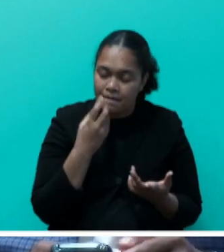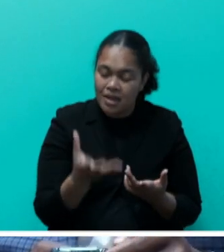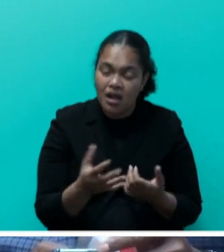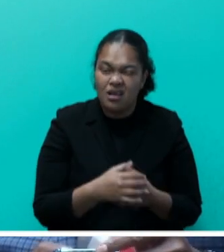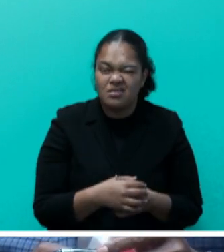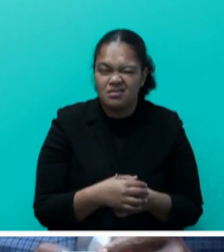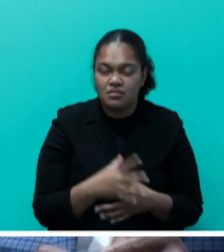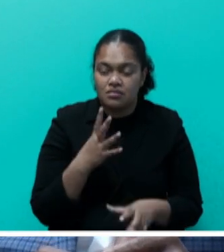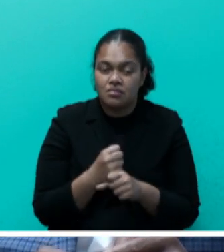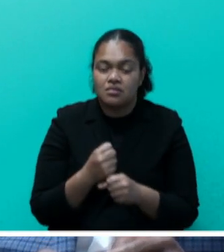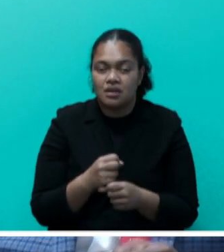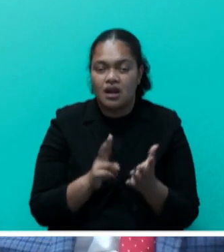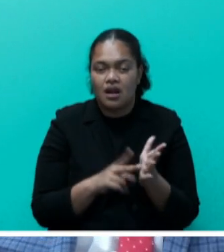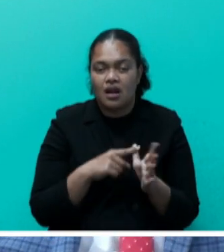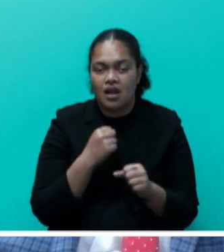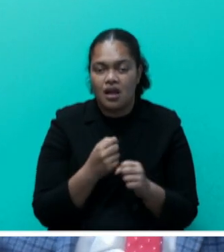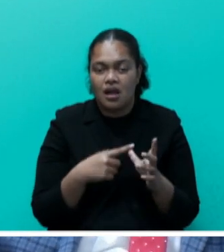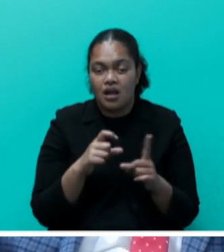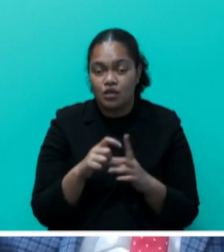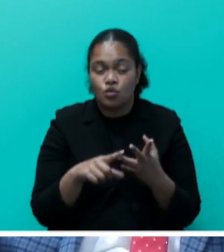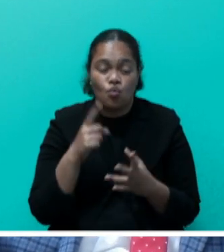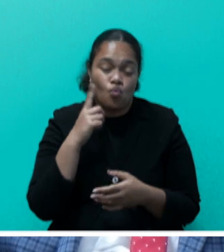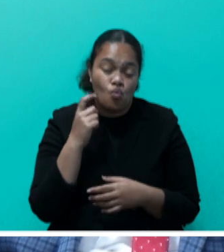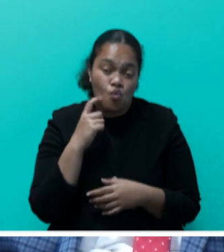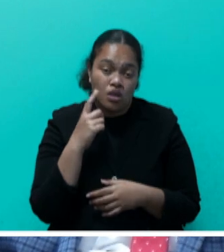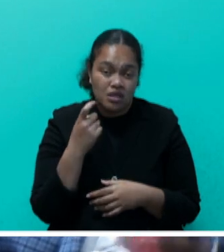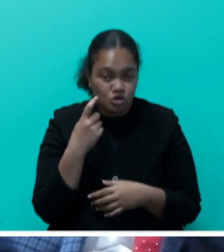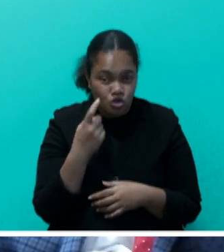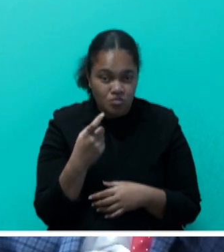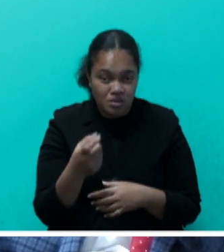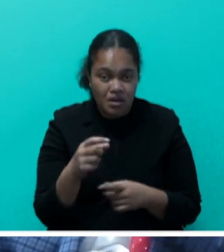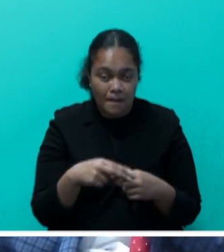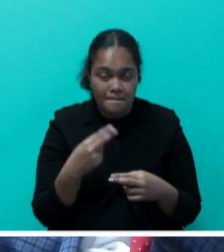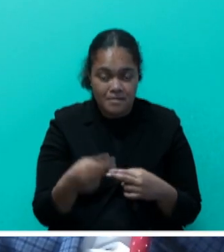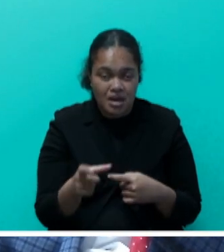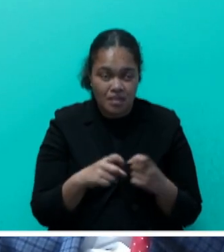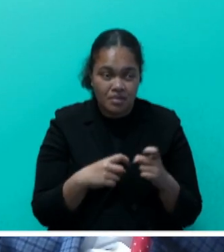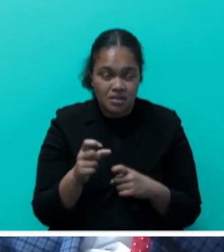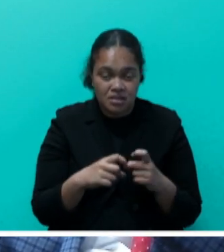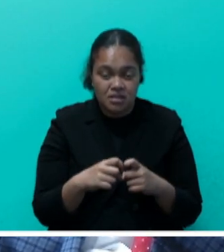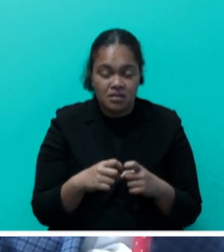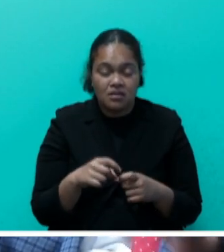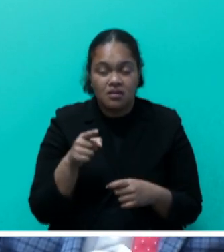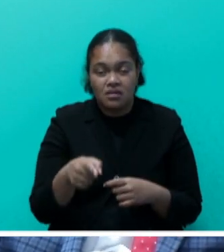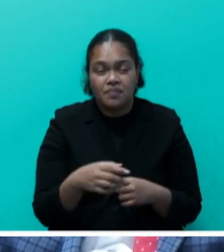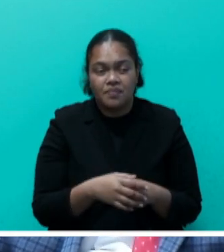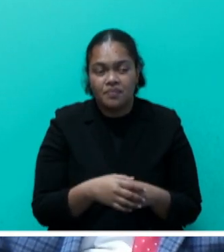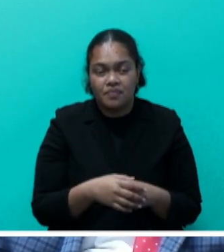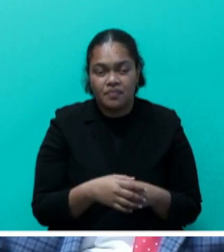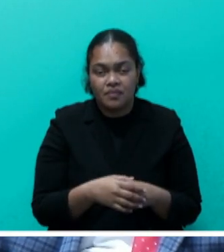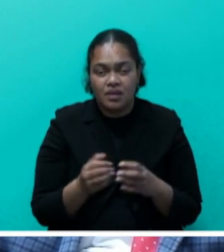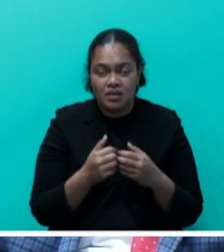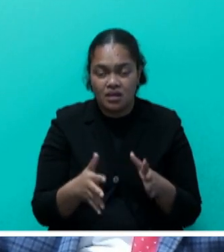upgrading of the Nandela Water Treatment Plant Capacity, the Nandela Water Treatment Plant was originally commissioned